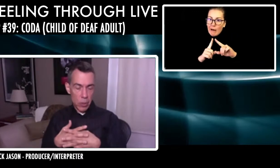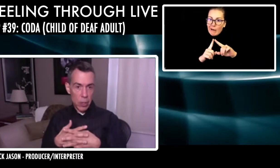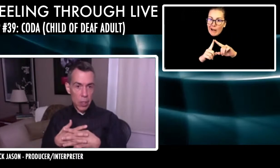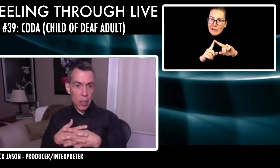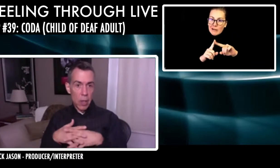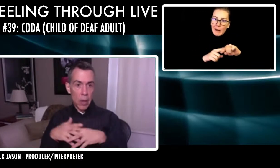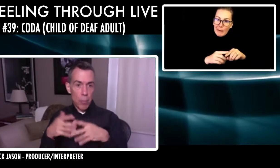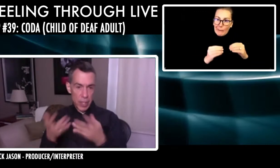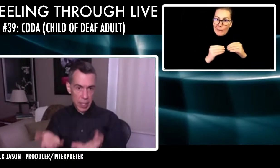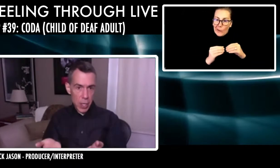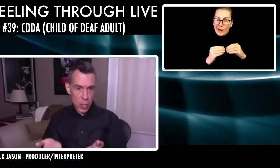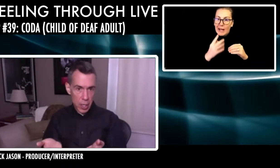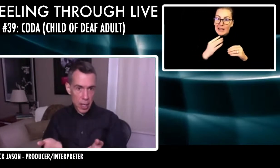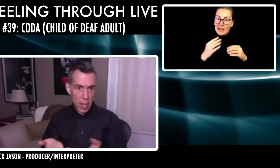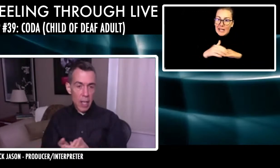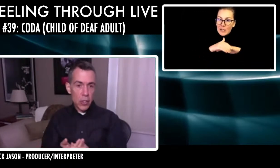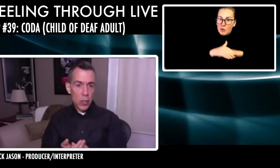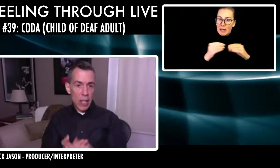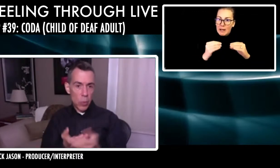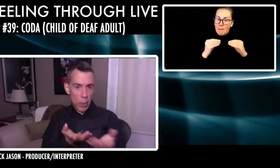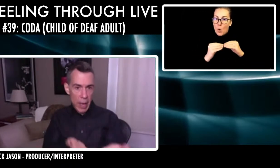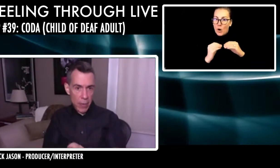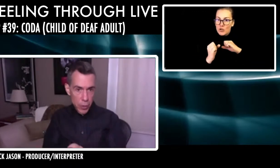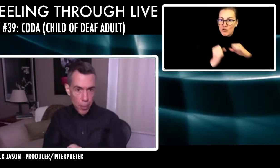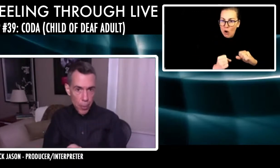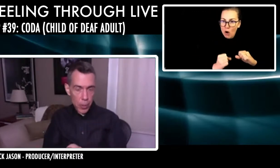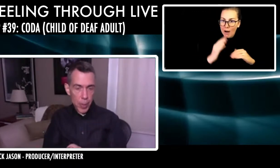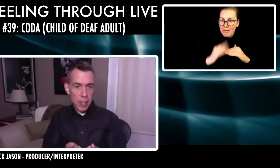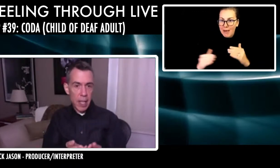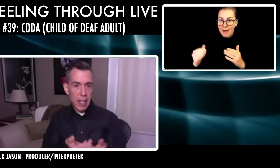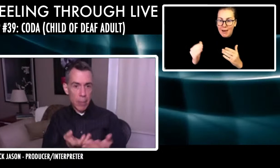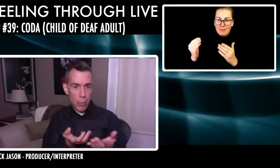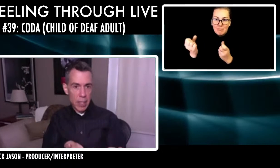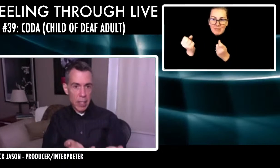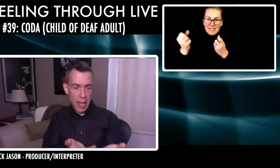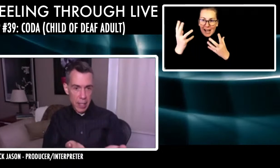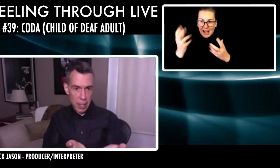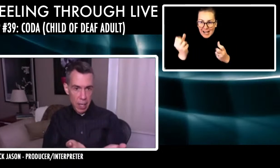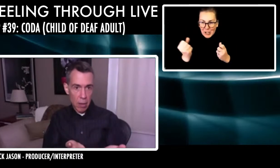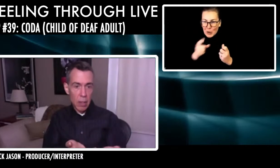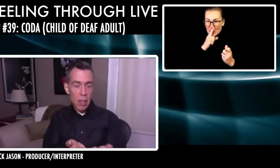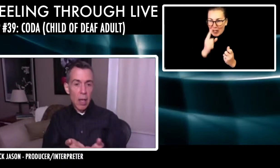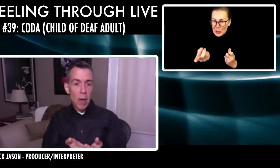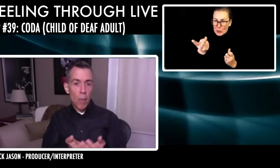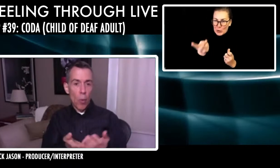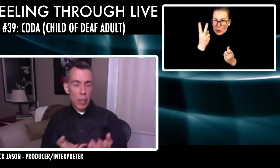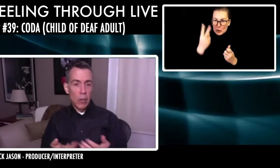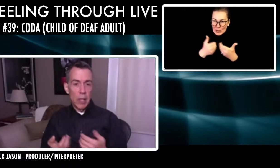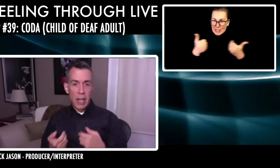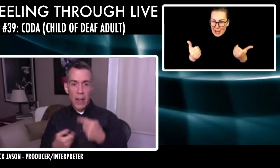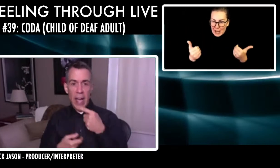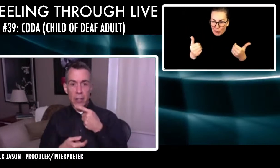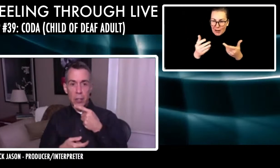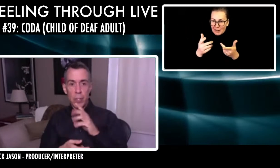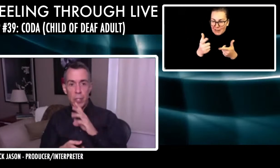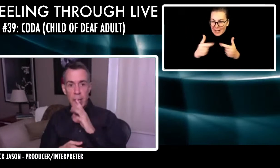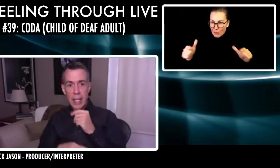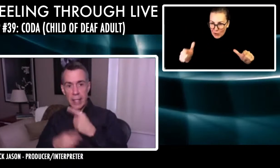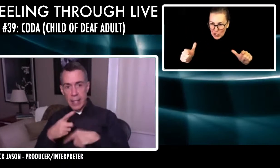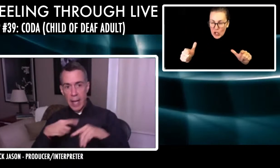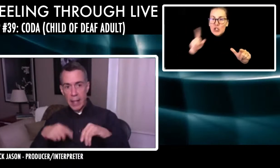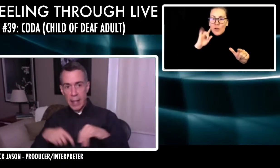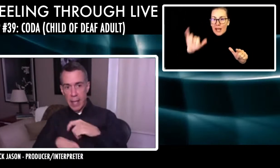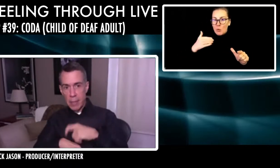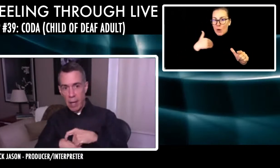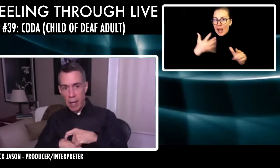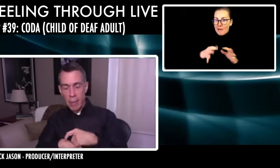a sign language presentation. So that's why we have interpreters because they can present the ASL more clearly than if I had to speak